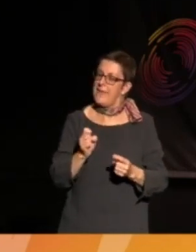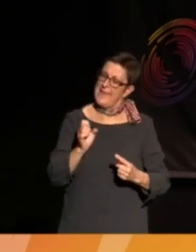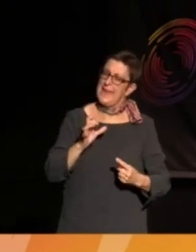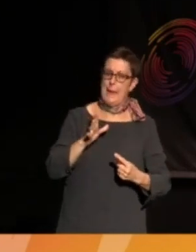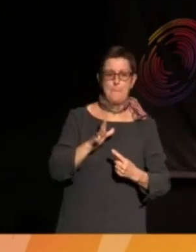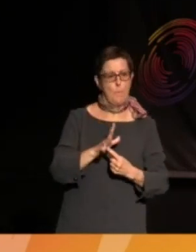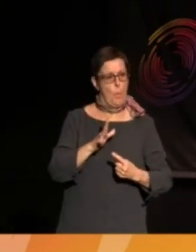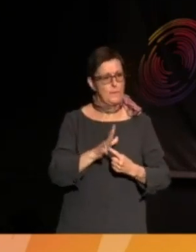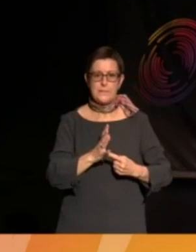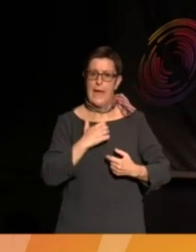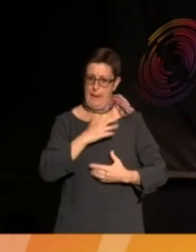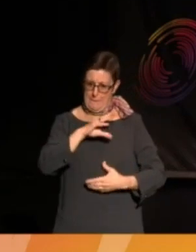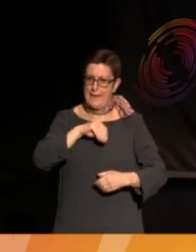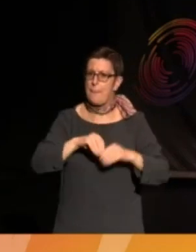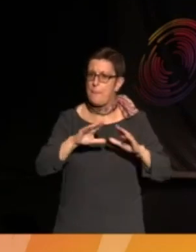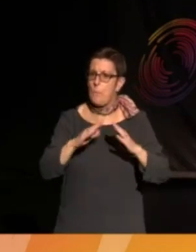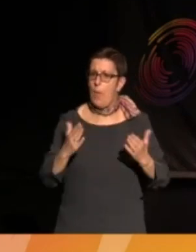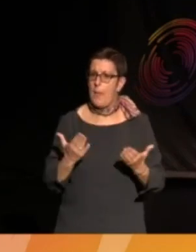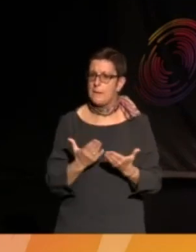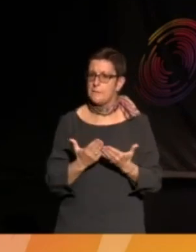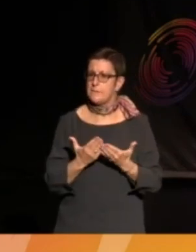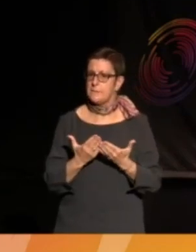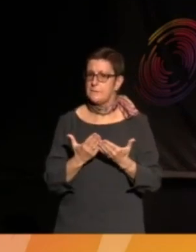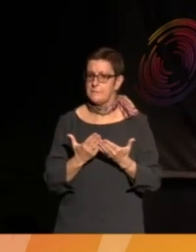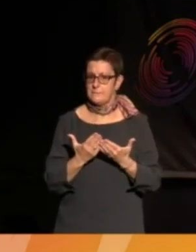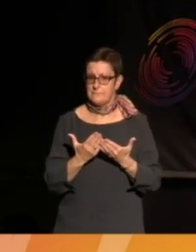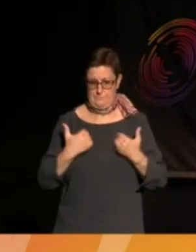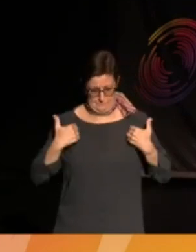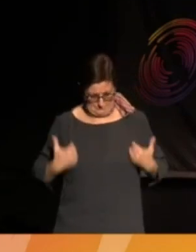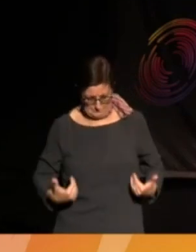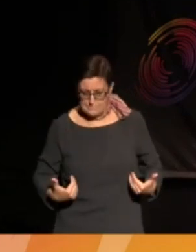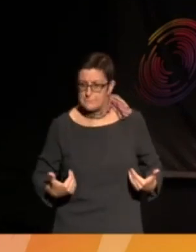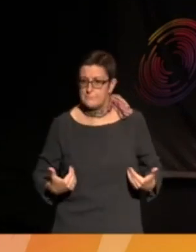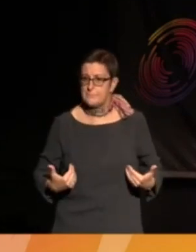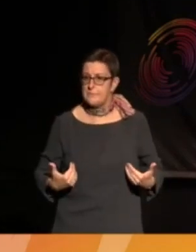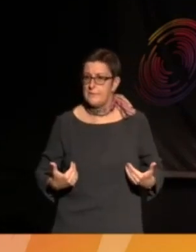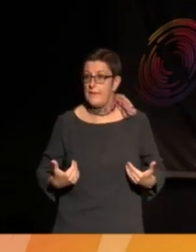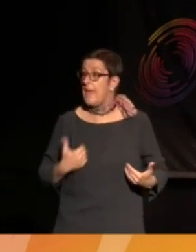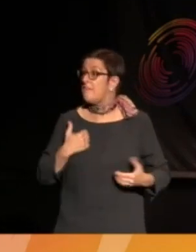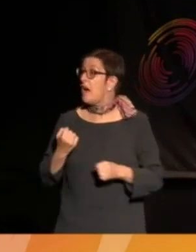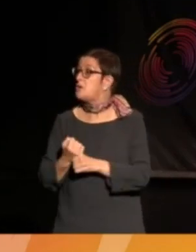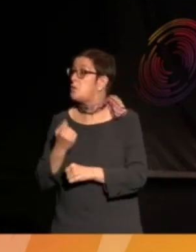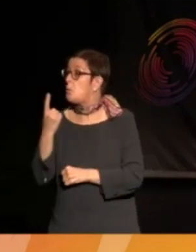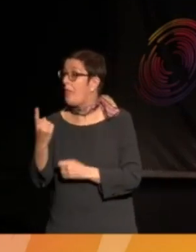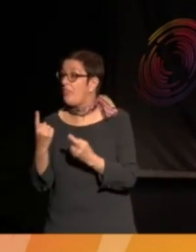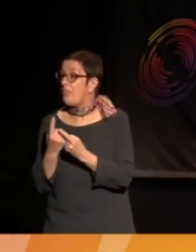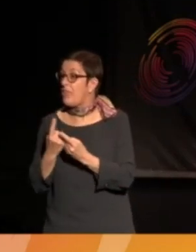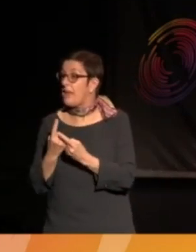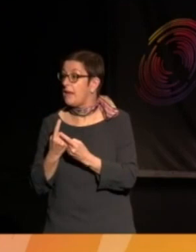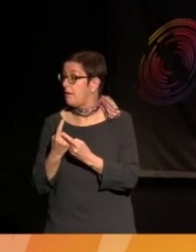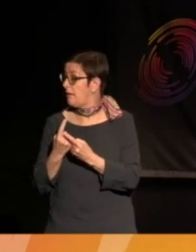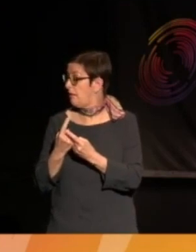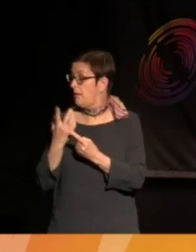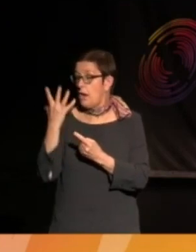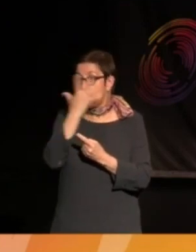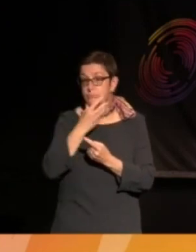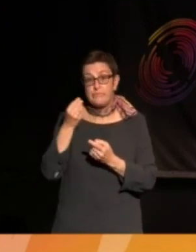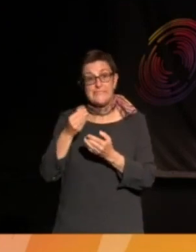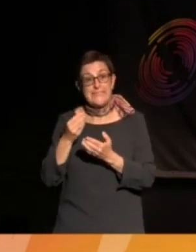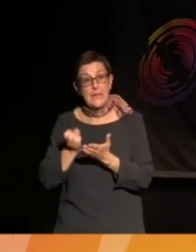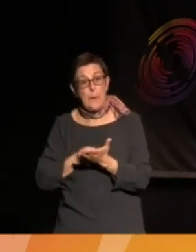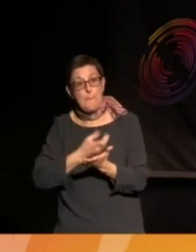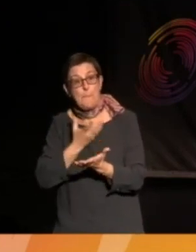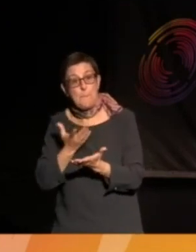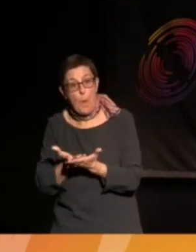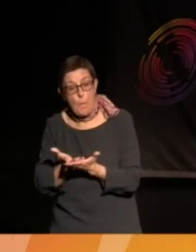in the world where you can do both and not be seen as a sellout if you do one or some kind of, you know, hoity-toity, you know,